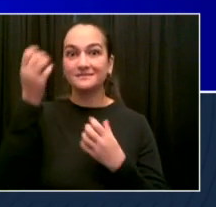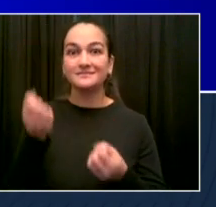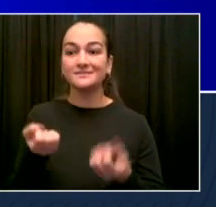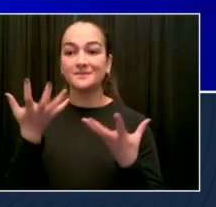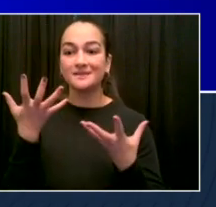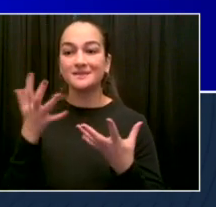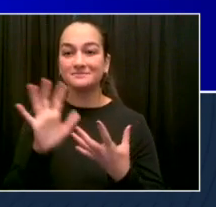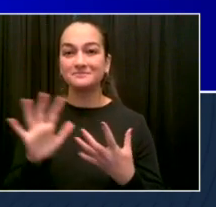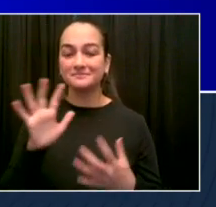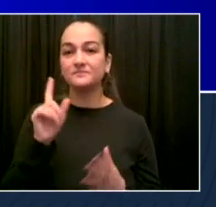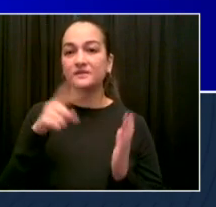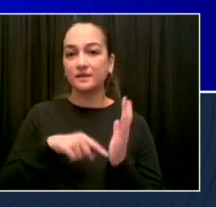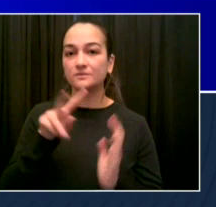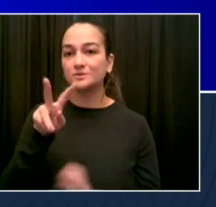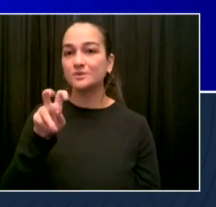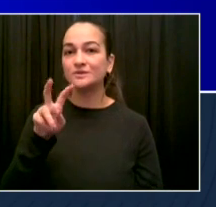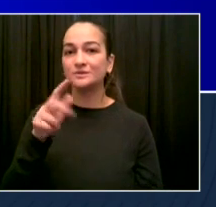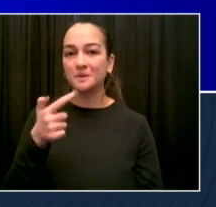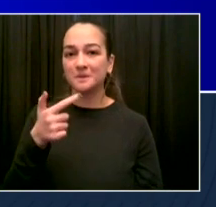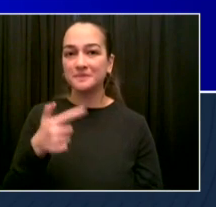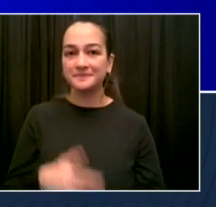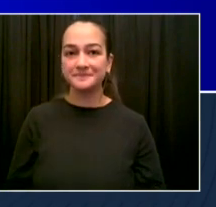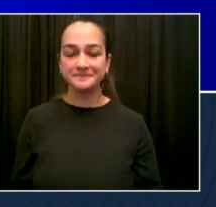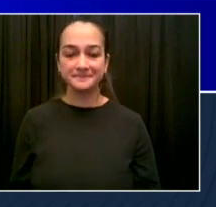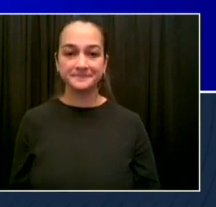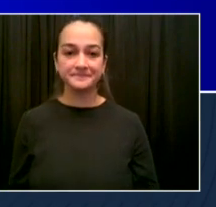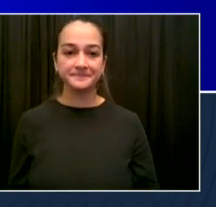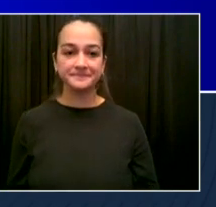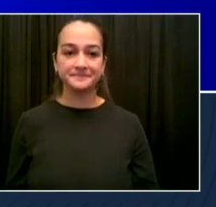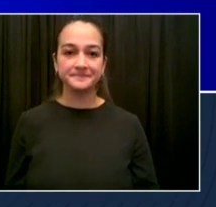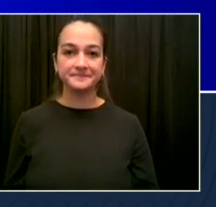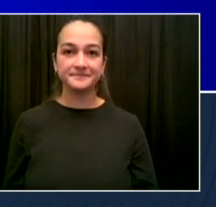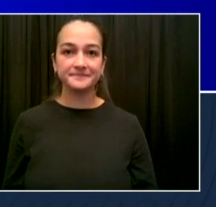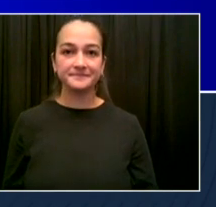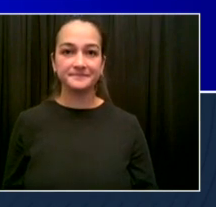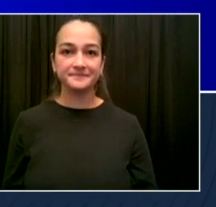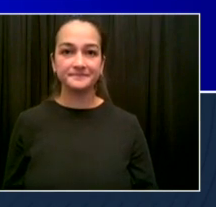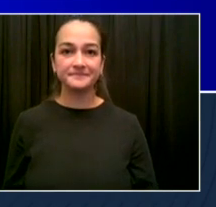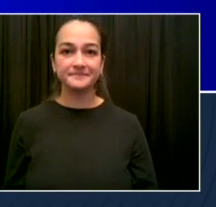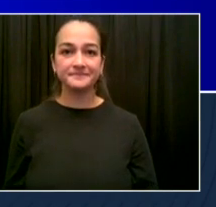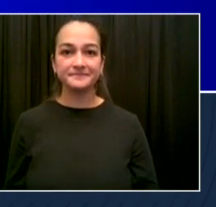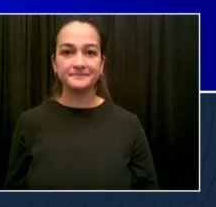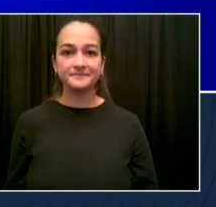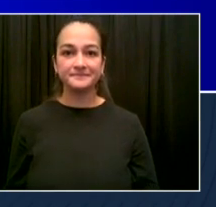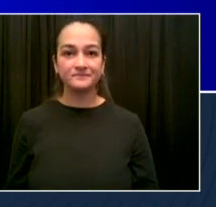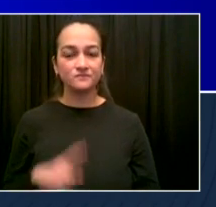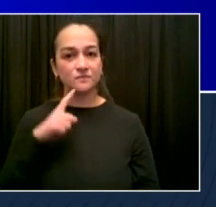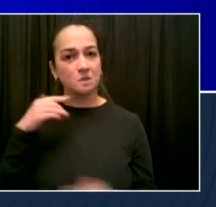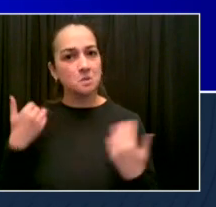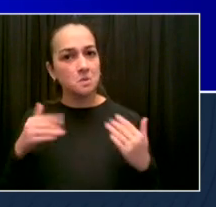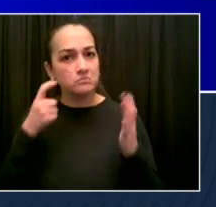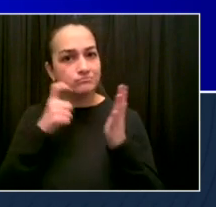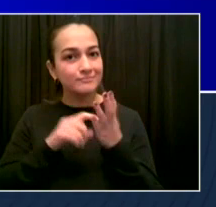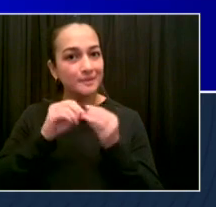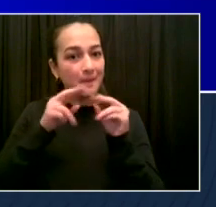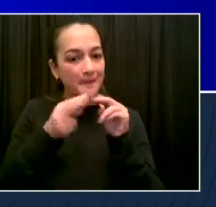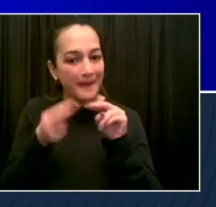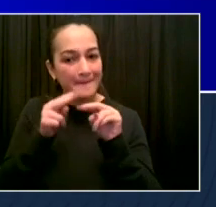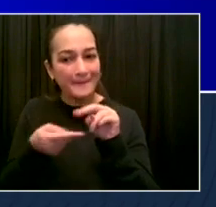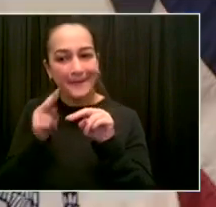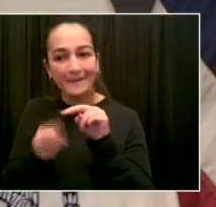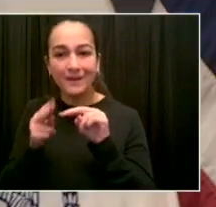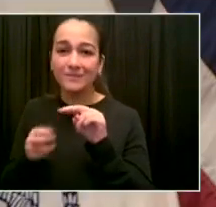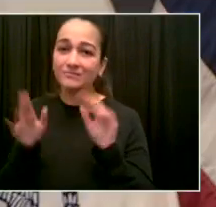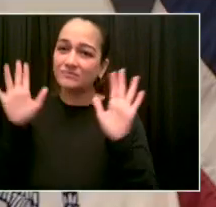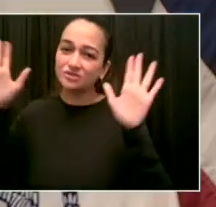1,221 cases. We like that number to continue to go down. The key is vaccination. A few words